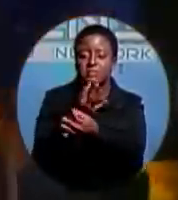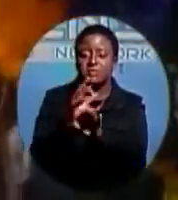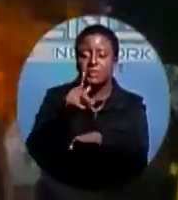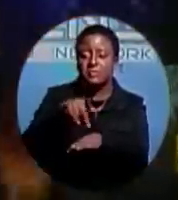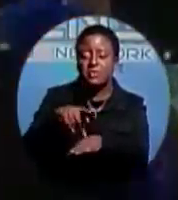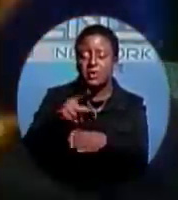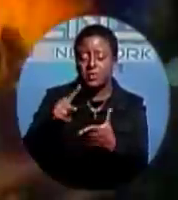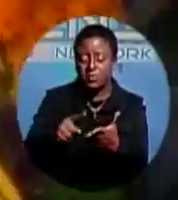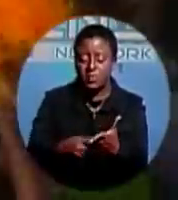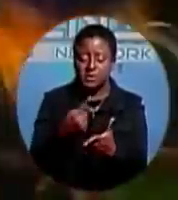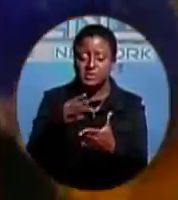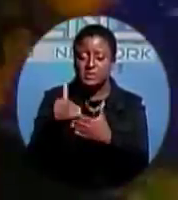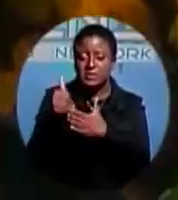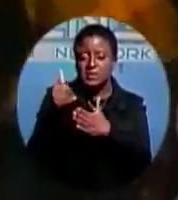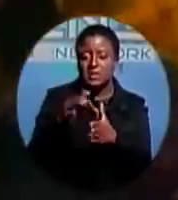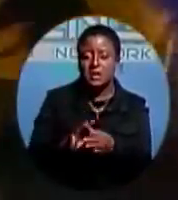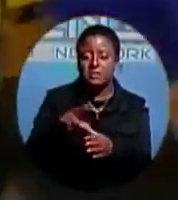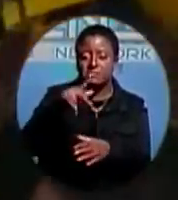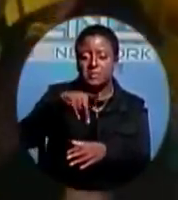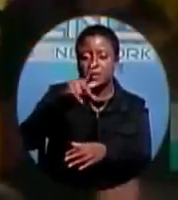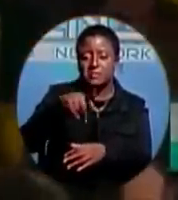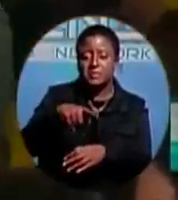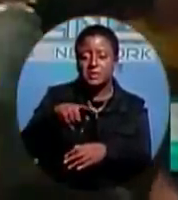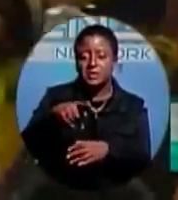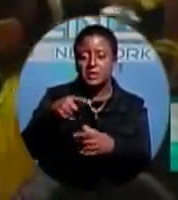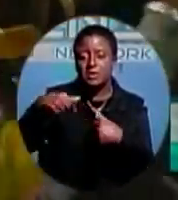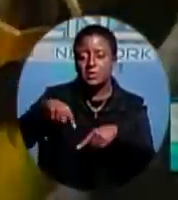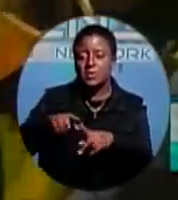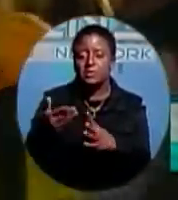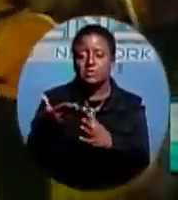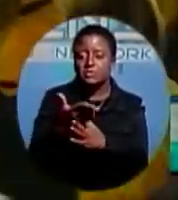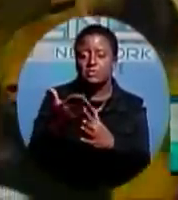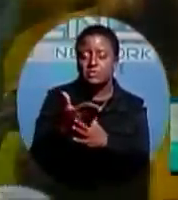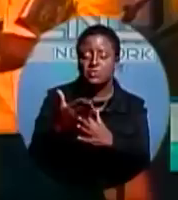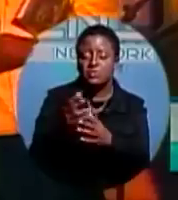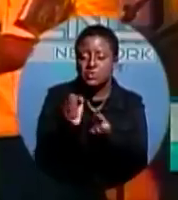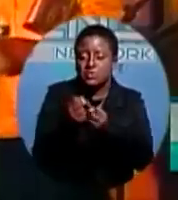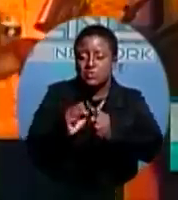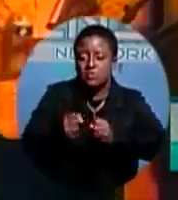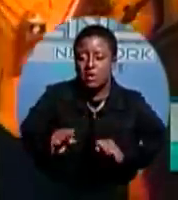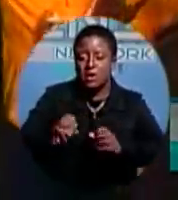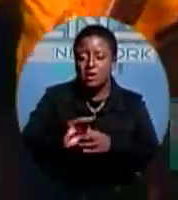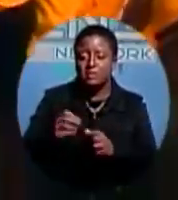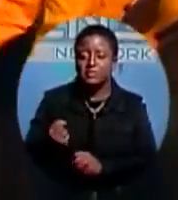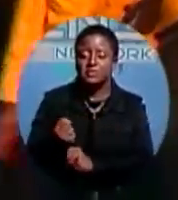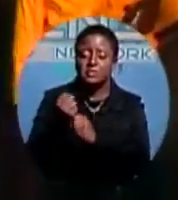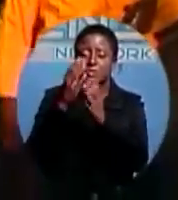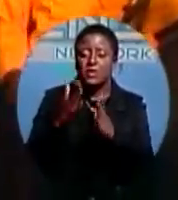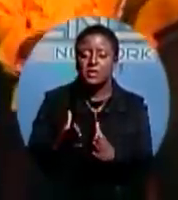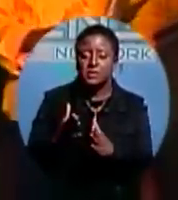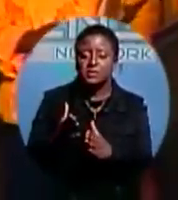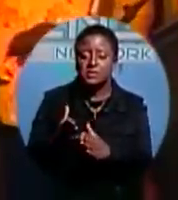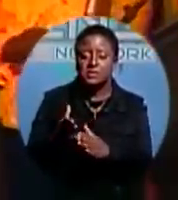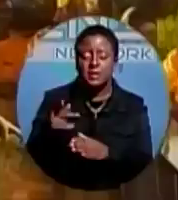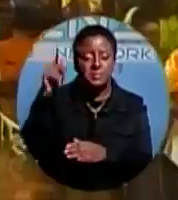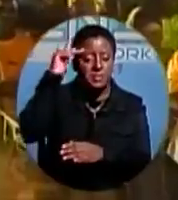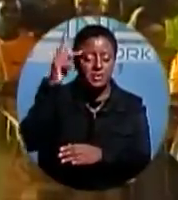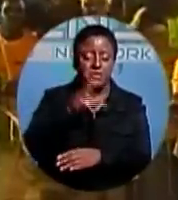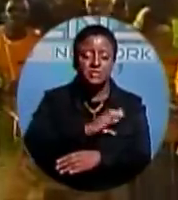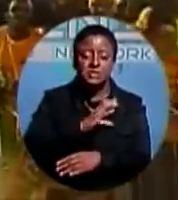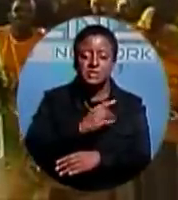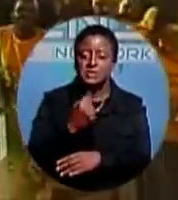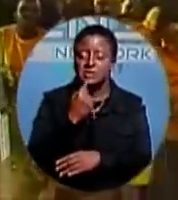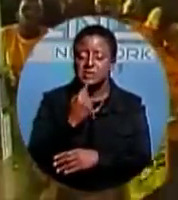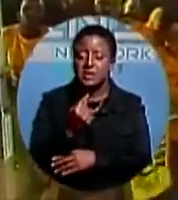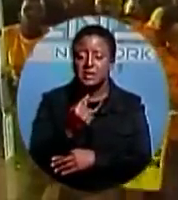Once the leader of the Progressive Liberal Party made his way through a thick crowd of supporters, the Prime Honorable Perry Christie made one thing clear.